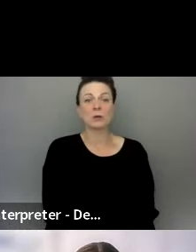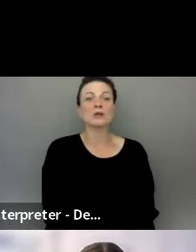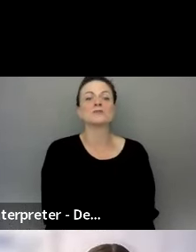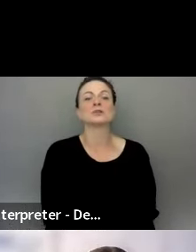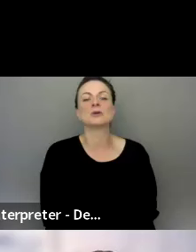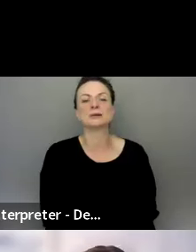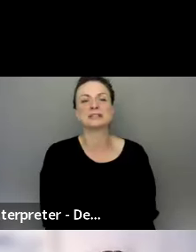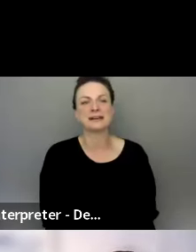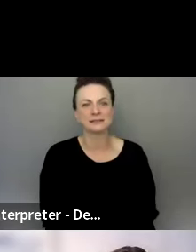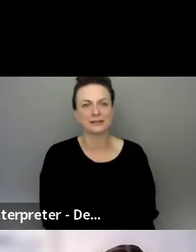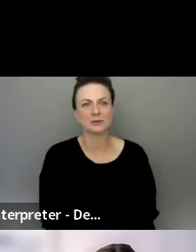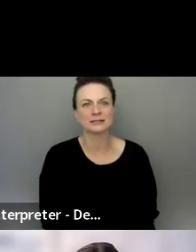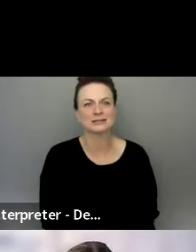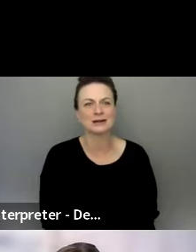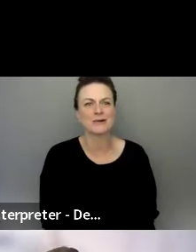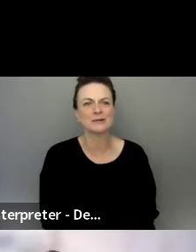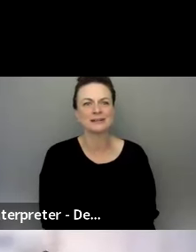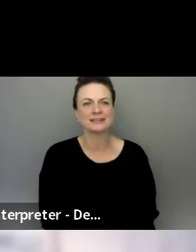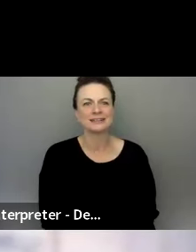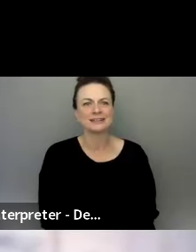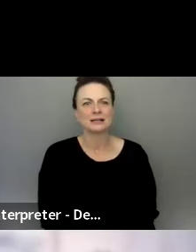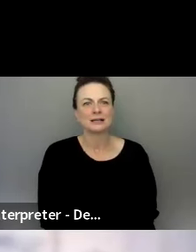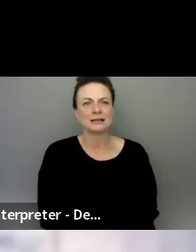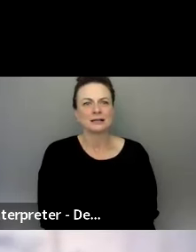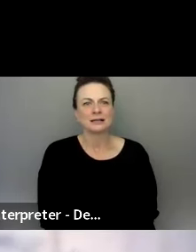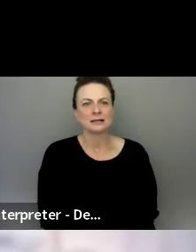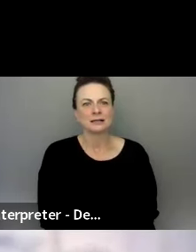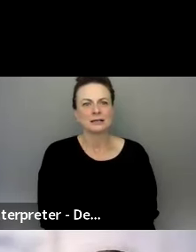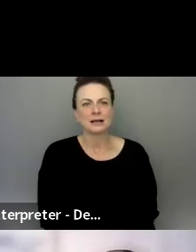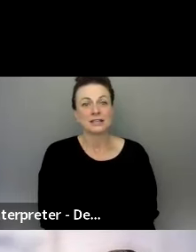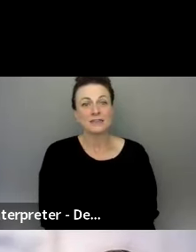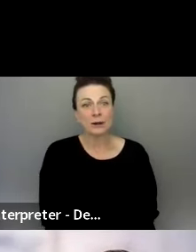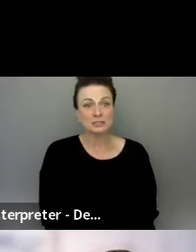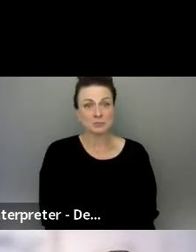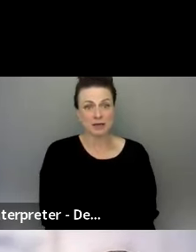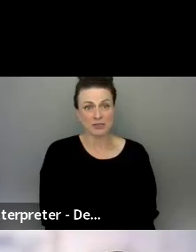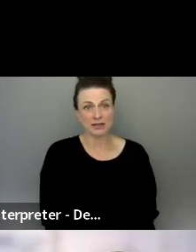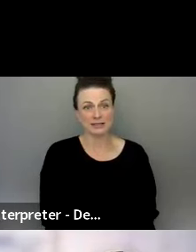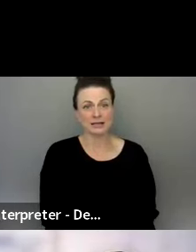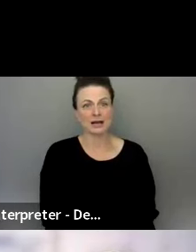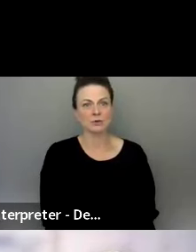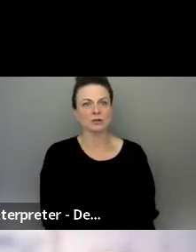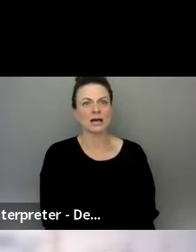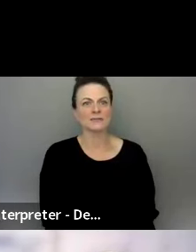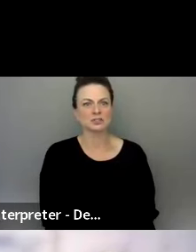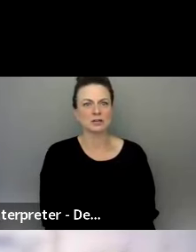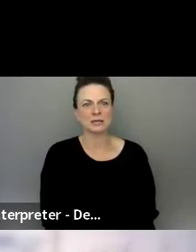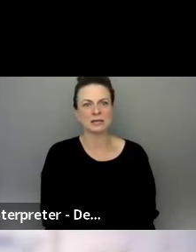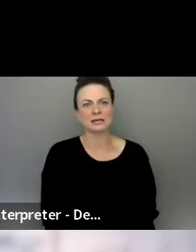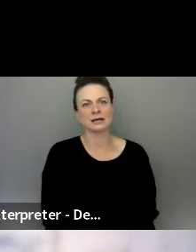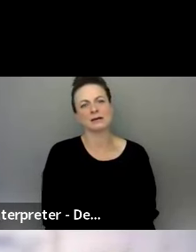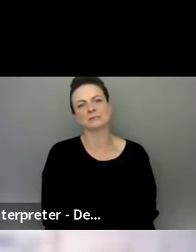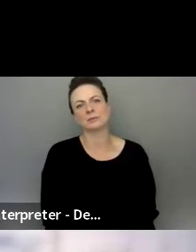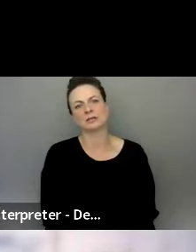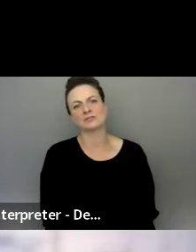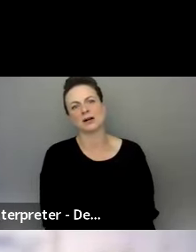have people from all over the globe here today, everyone. So Deaf Awareness Month. We're live streaming